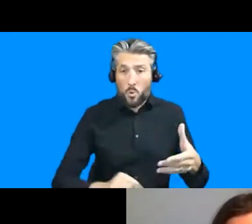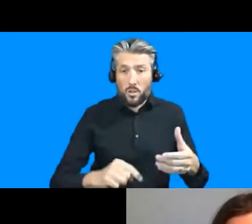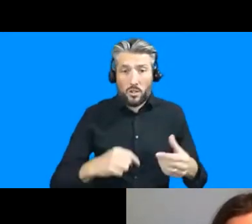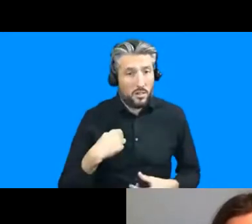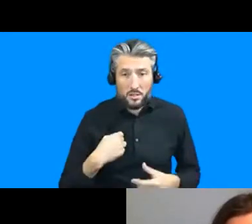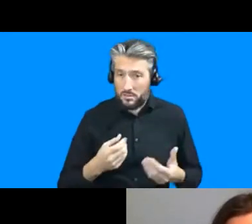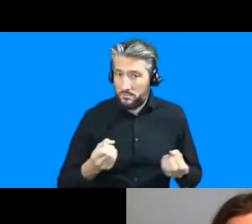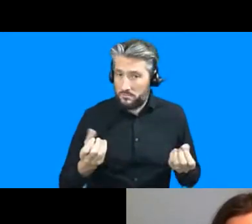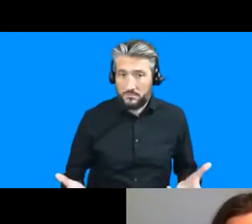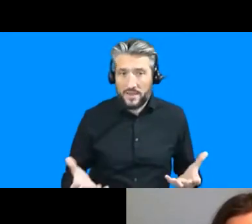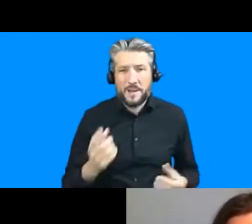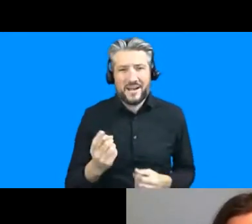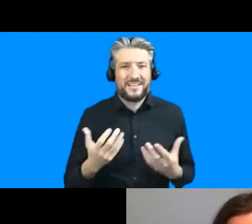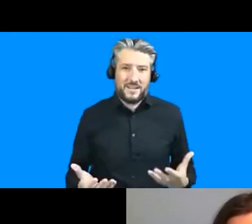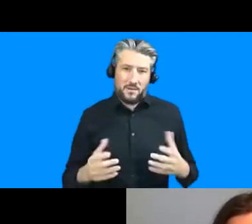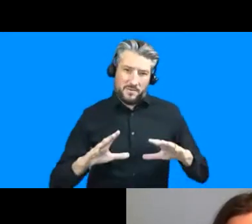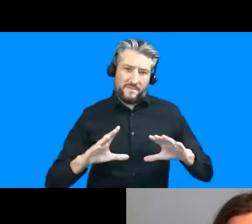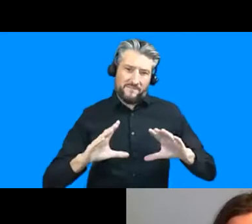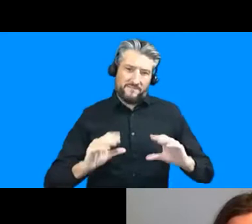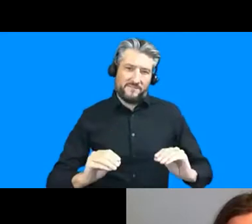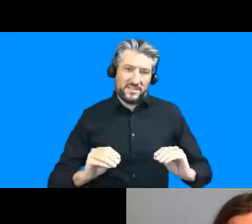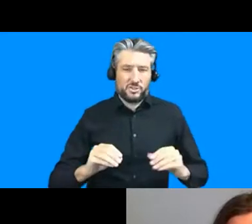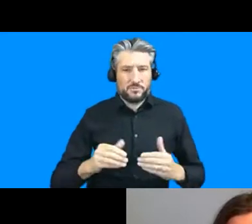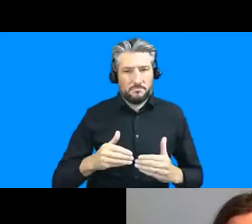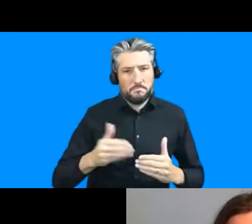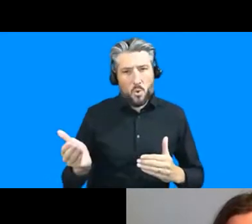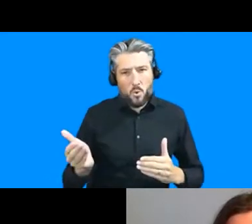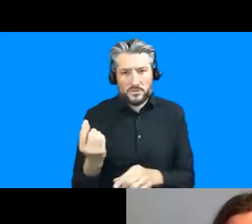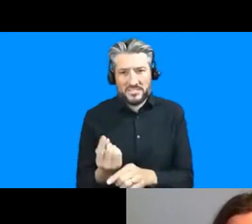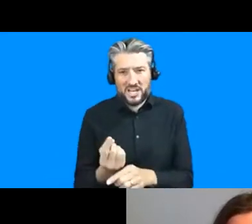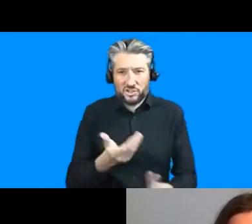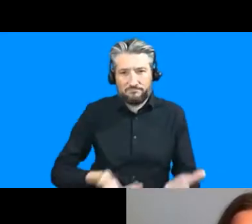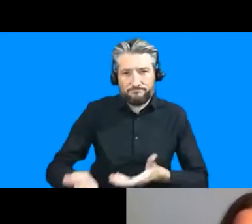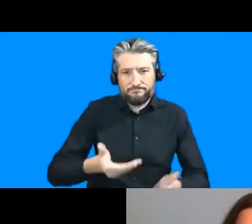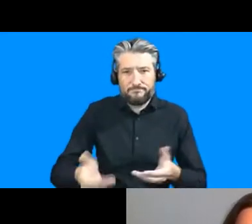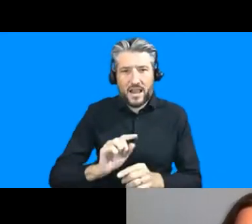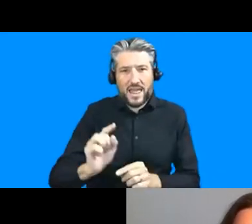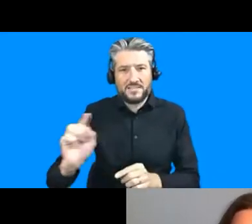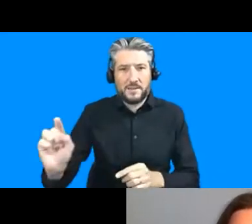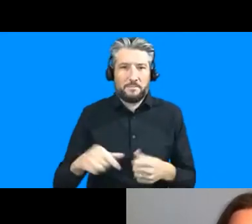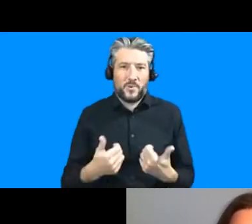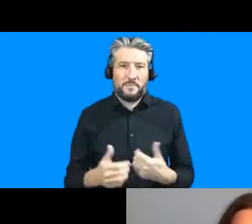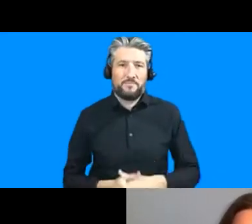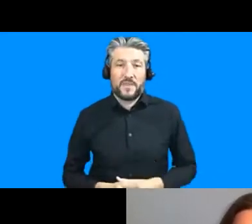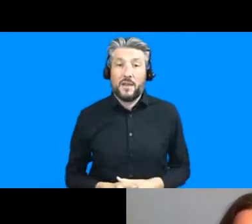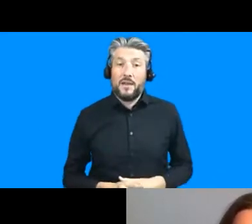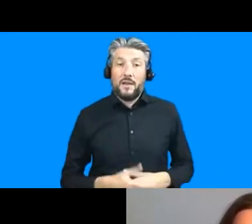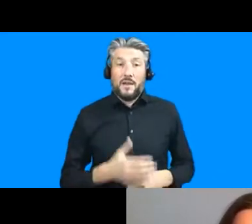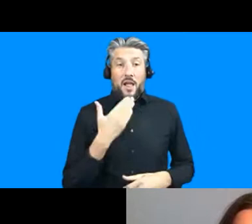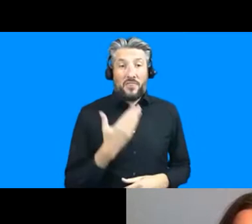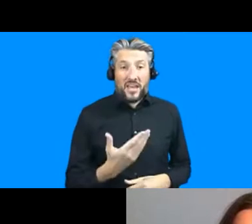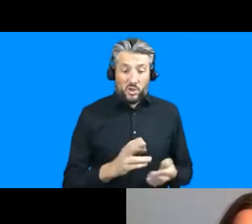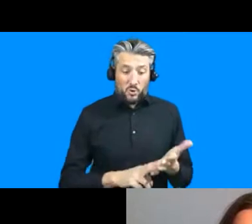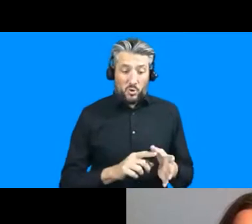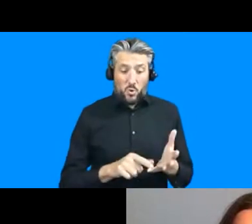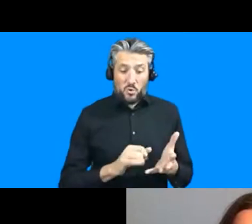end it right there so that we can have a more uh open-ended discussion on these issues thank you noshin thank you so much and those